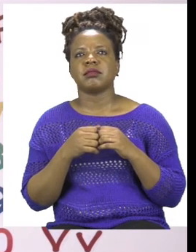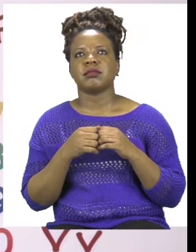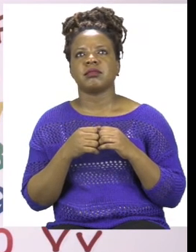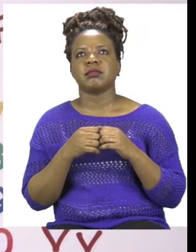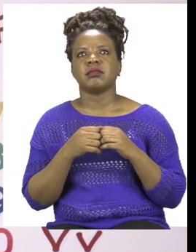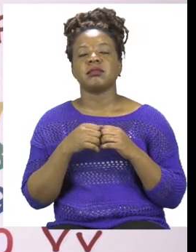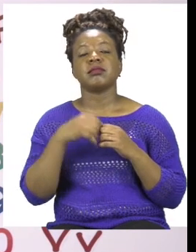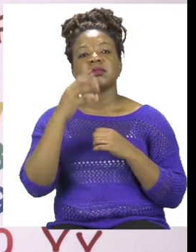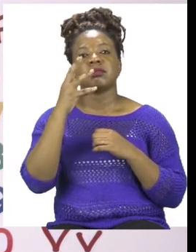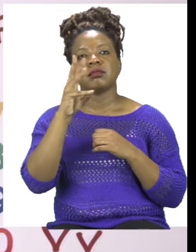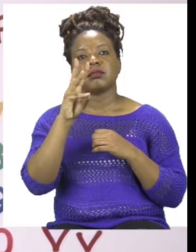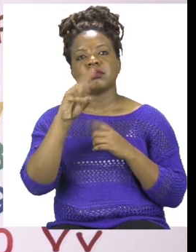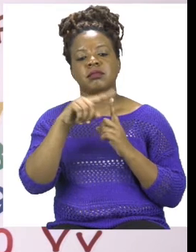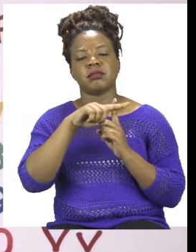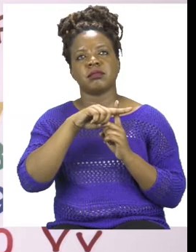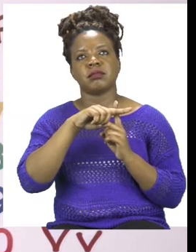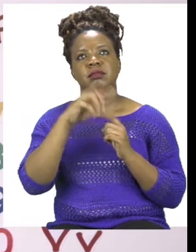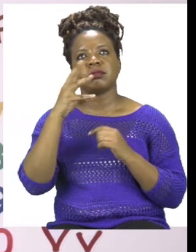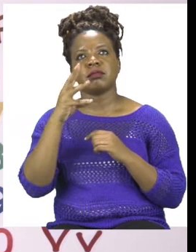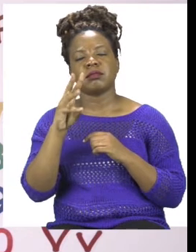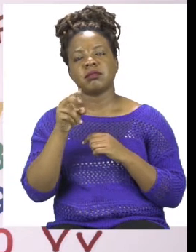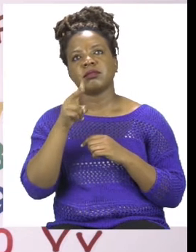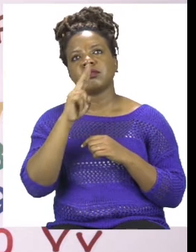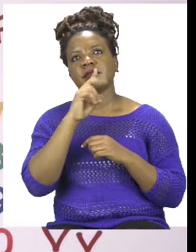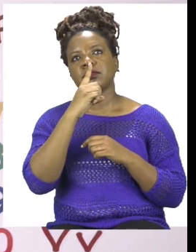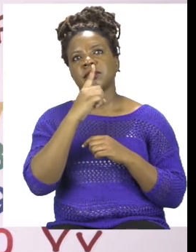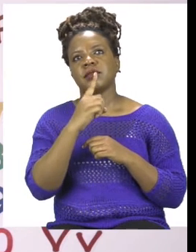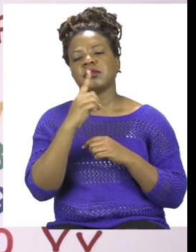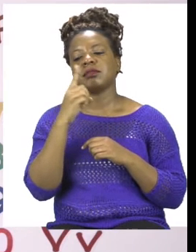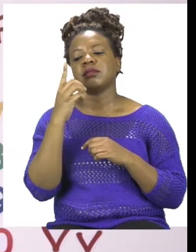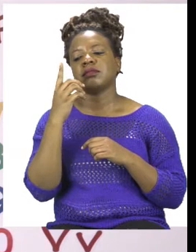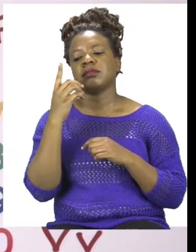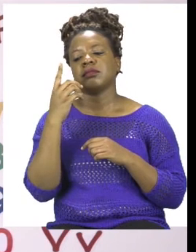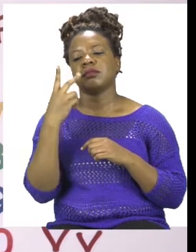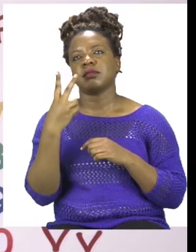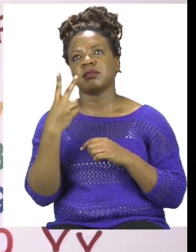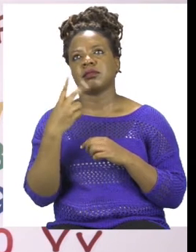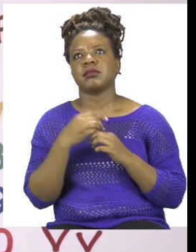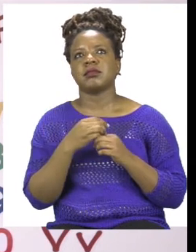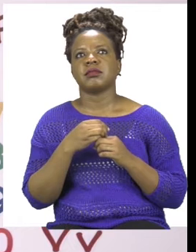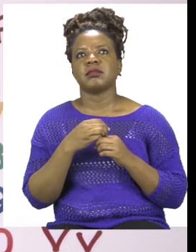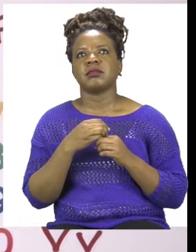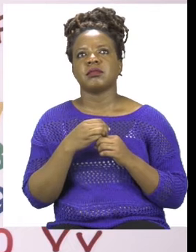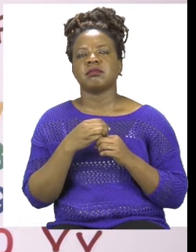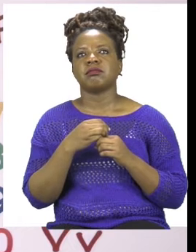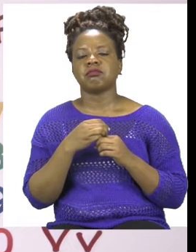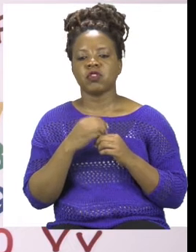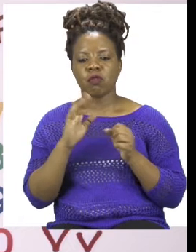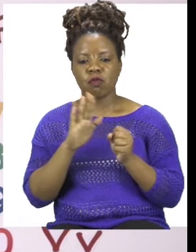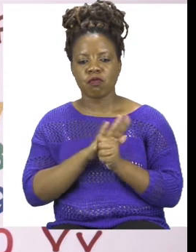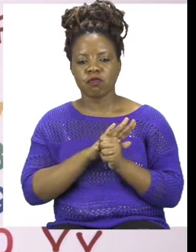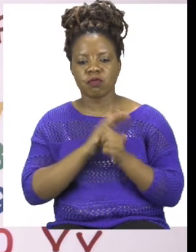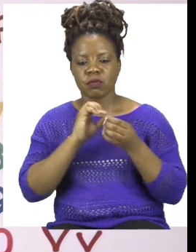12. But boys and girls 12 is a double digit number. It will